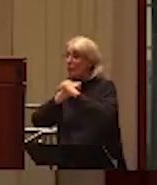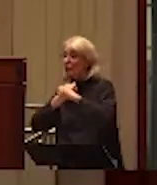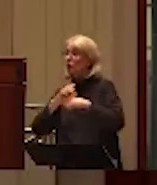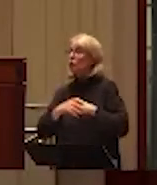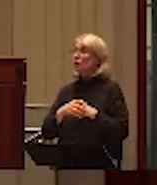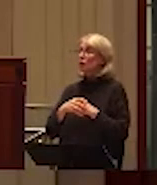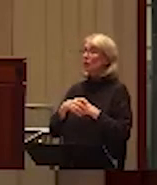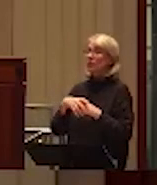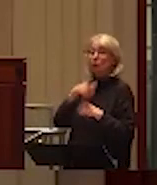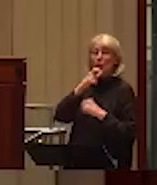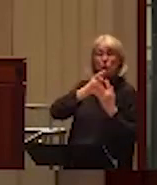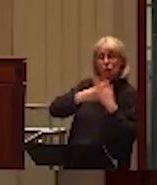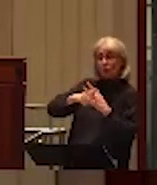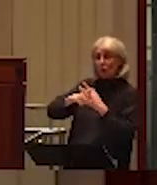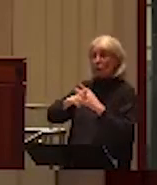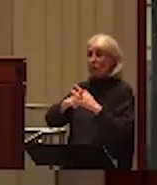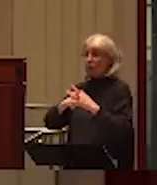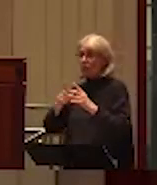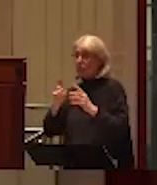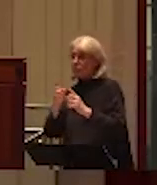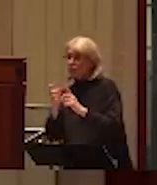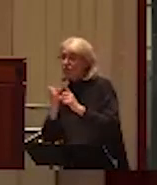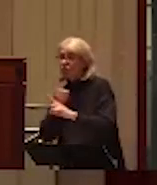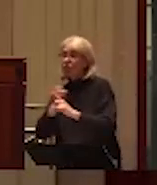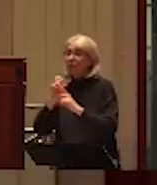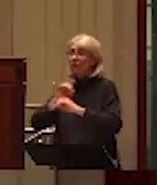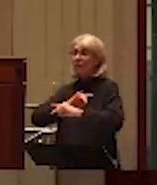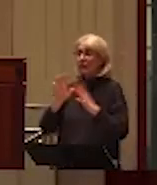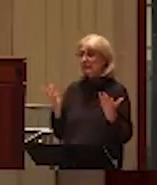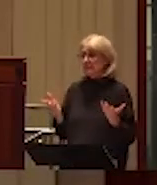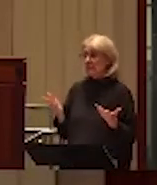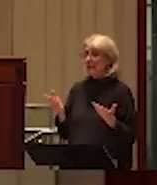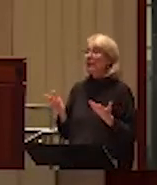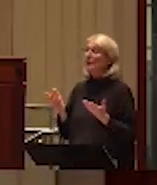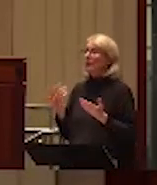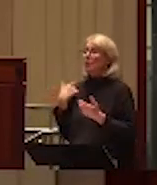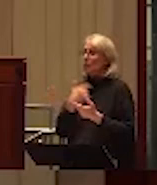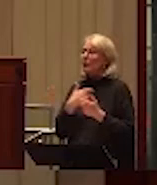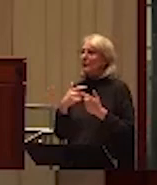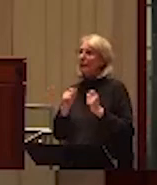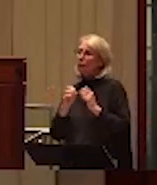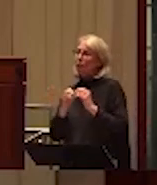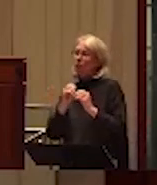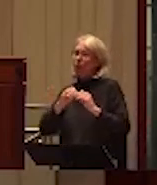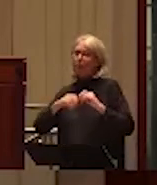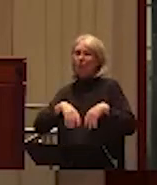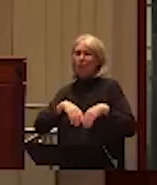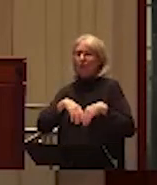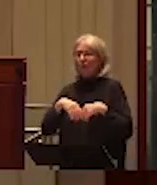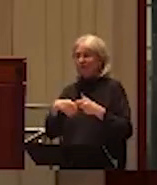why it's very important to do, and we do the qualitative work to look into what happens in the couple. So